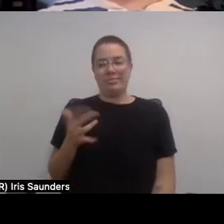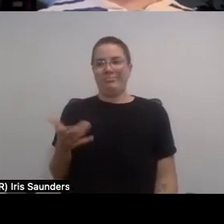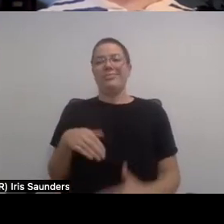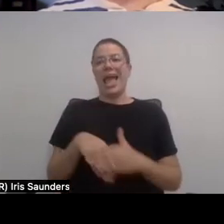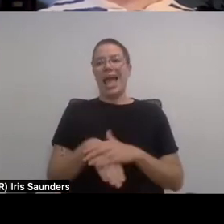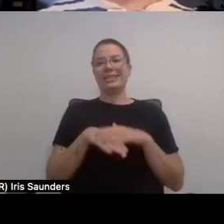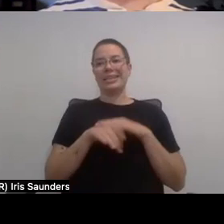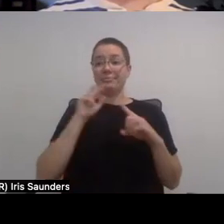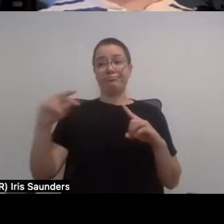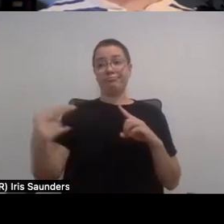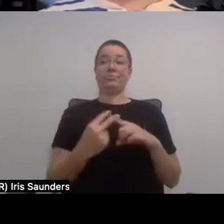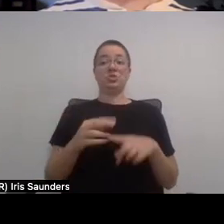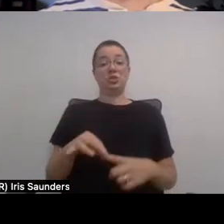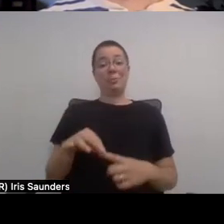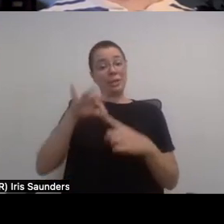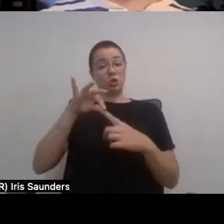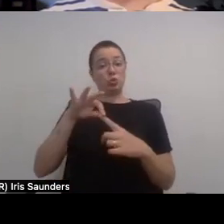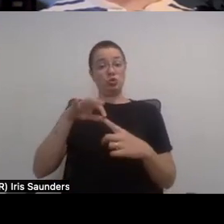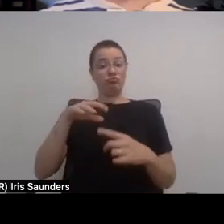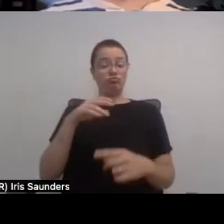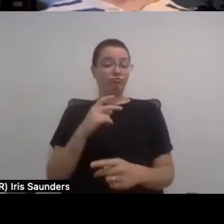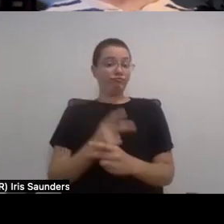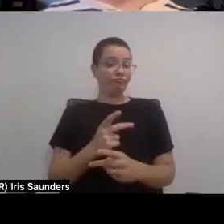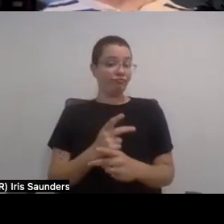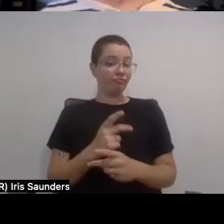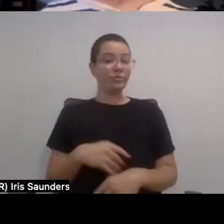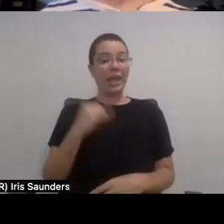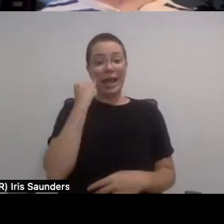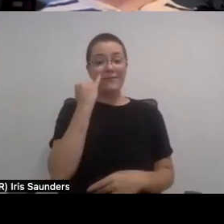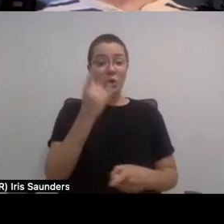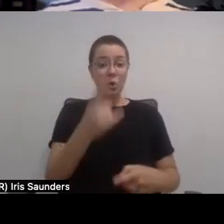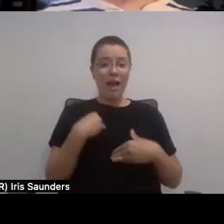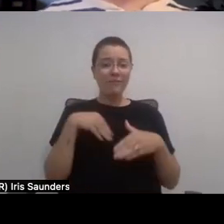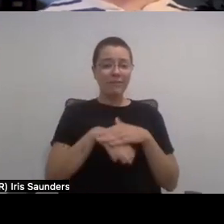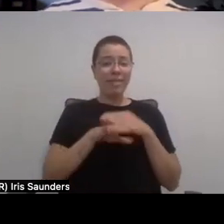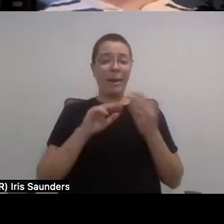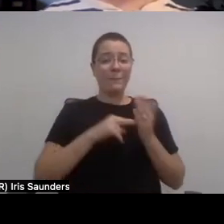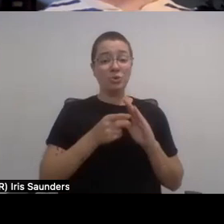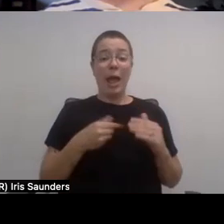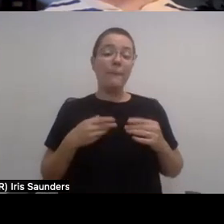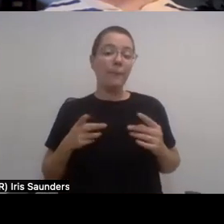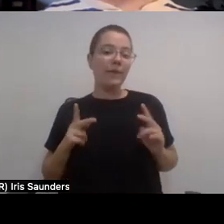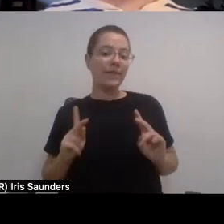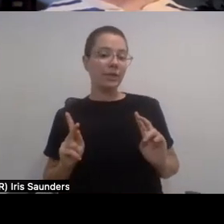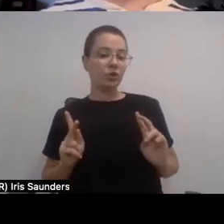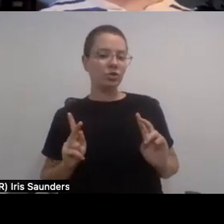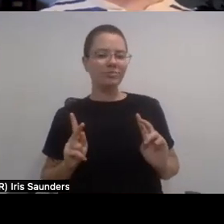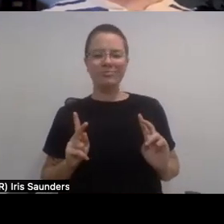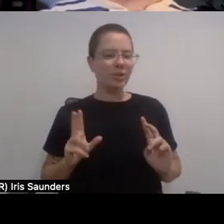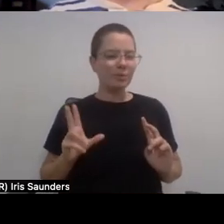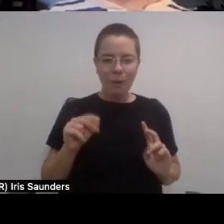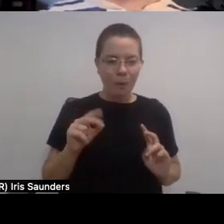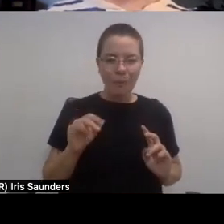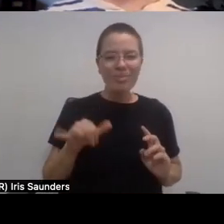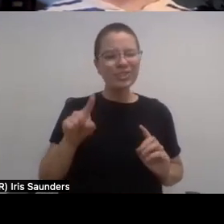special treatment. Like, if somebody accommodates somebody, then they're getting a special privilege. When no, it's just an access need, and that